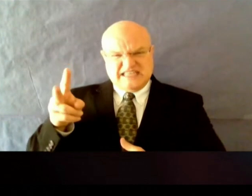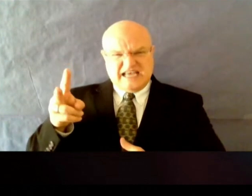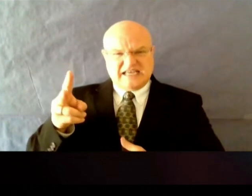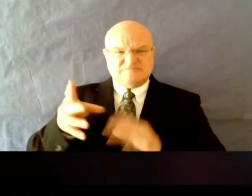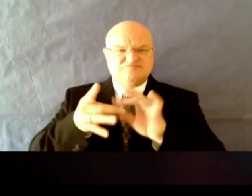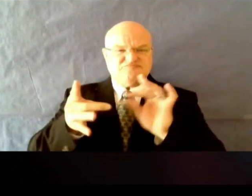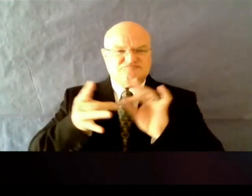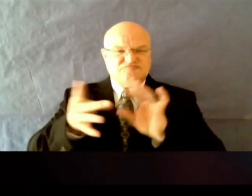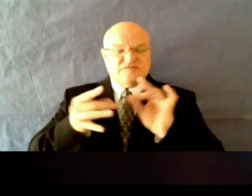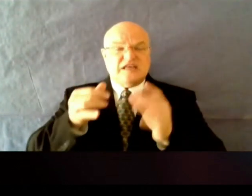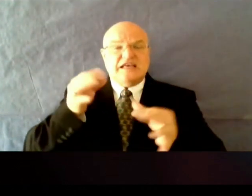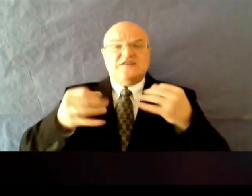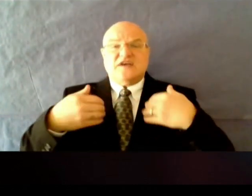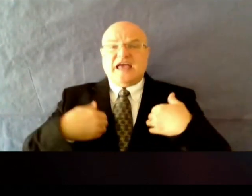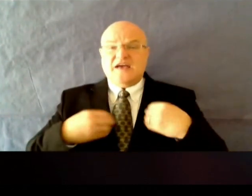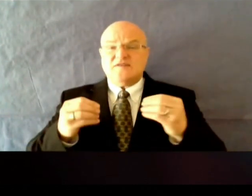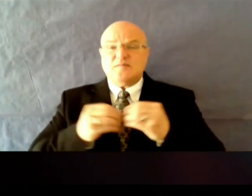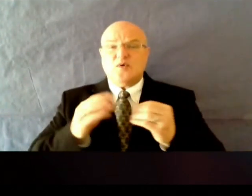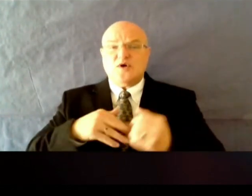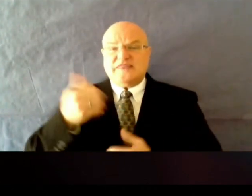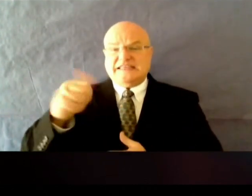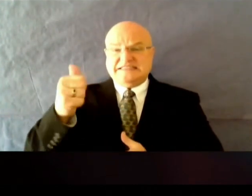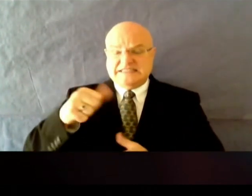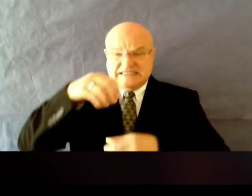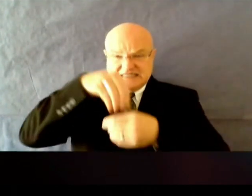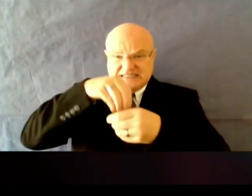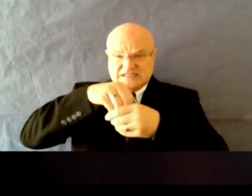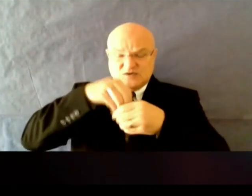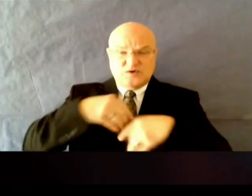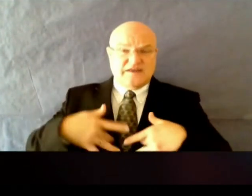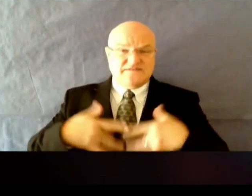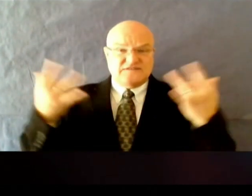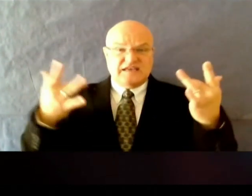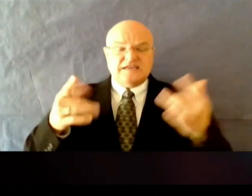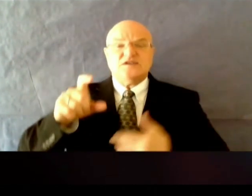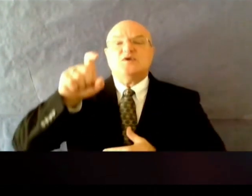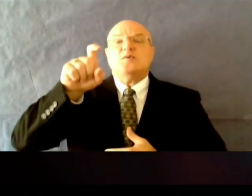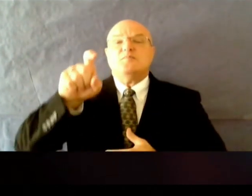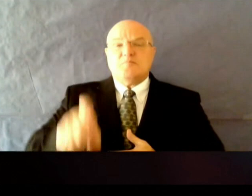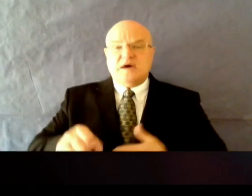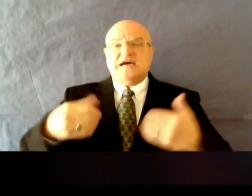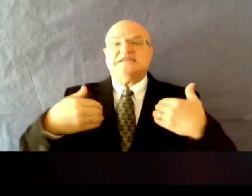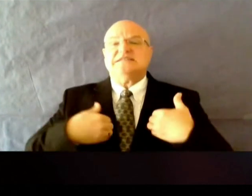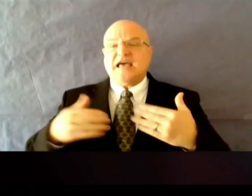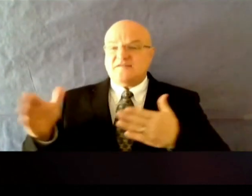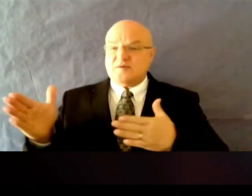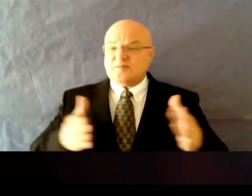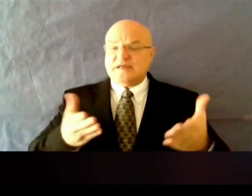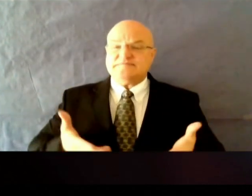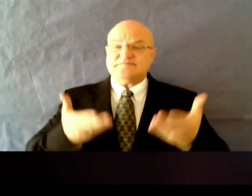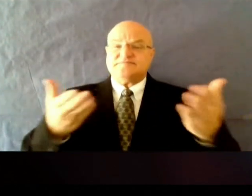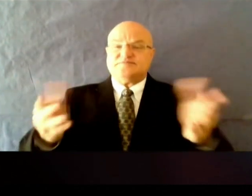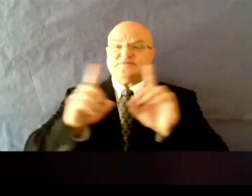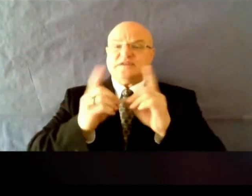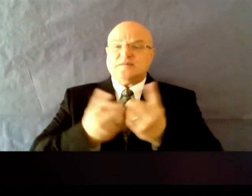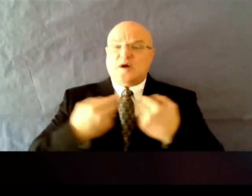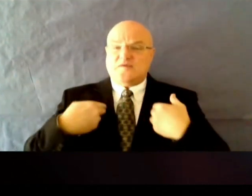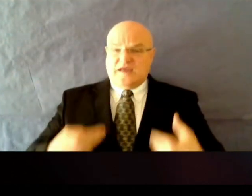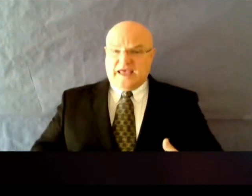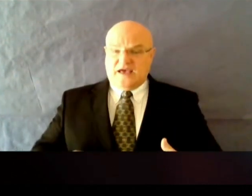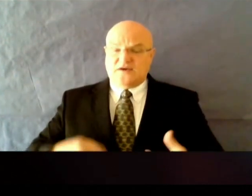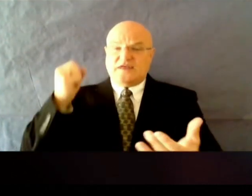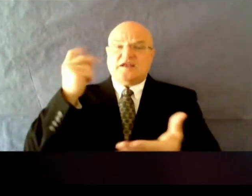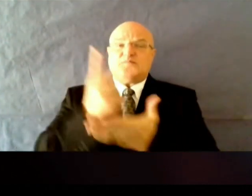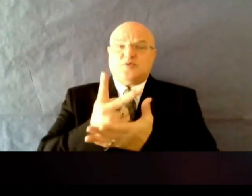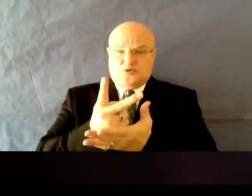said that if you're going to have more than 10 in an indoor event, you have to have plans submitted to the Department of Health and approved.